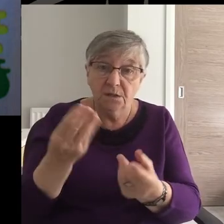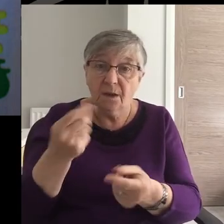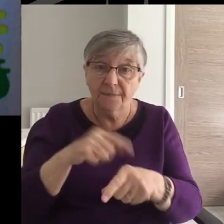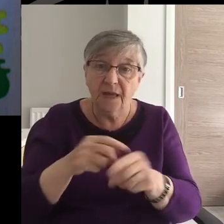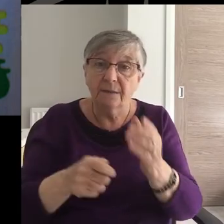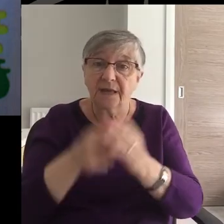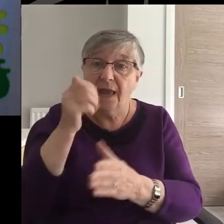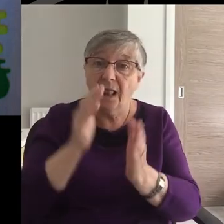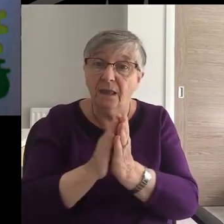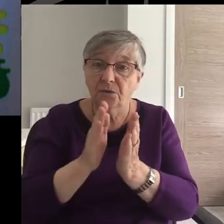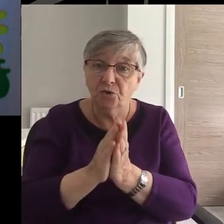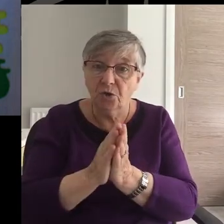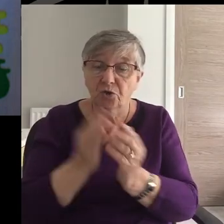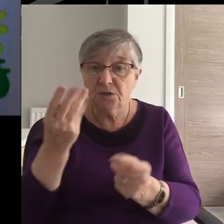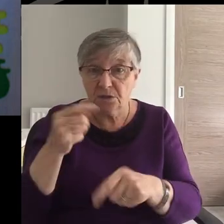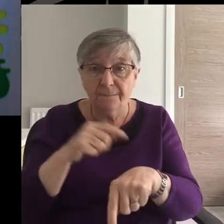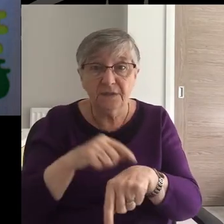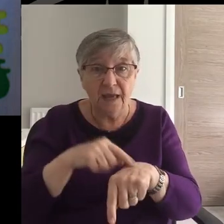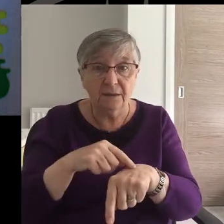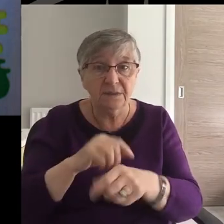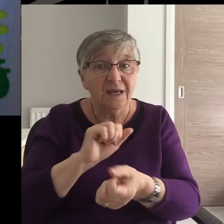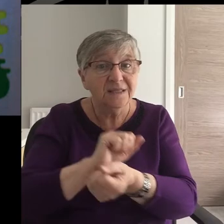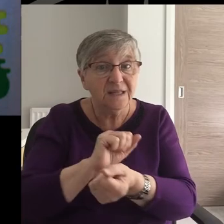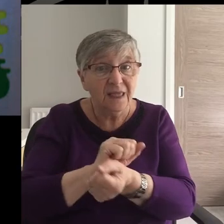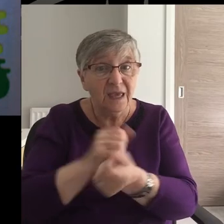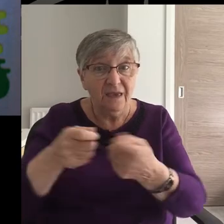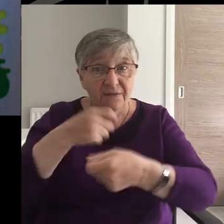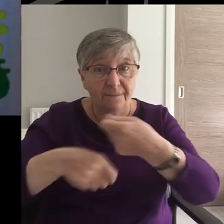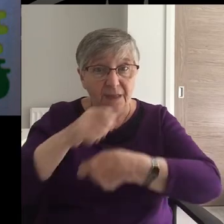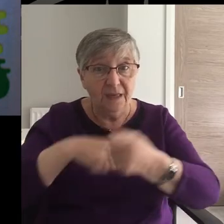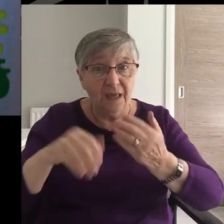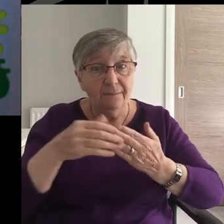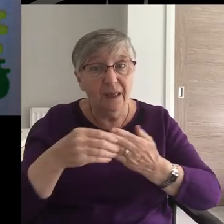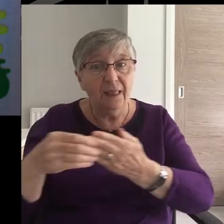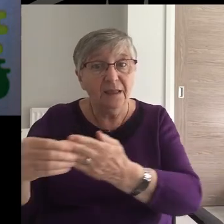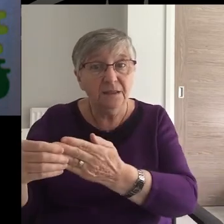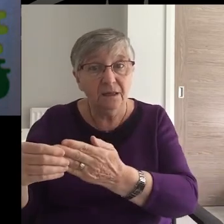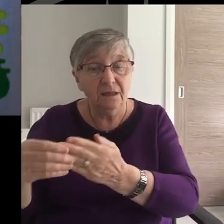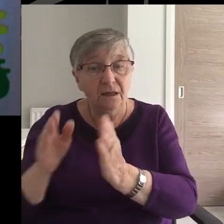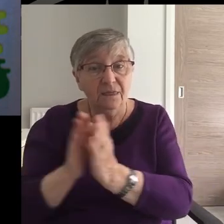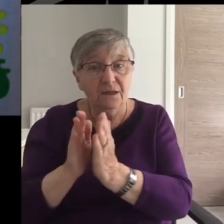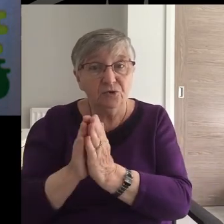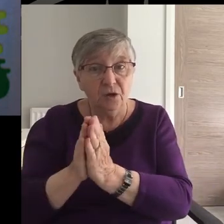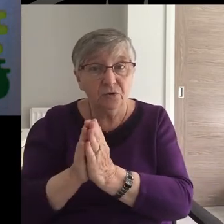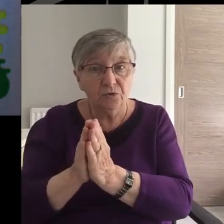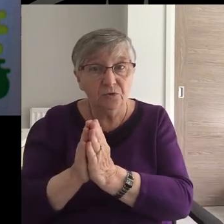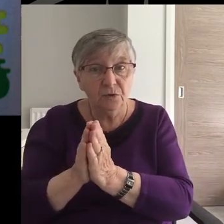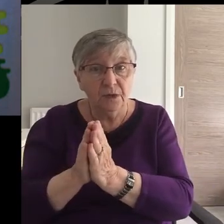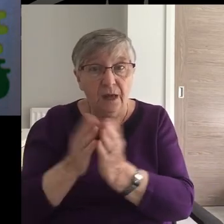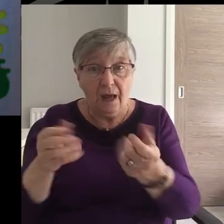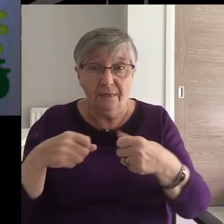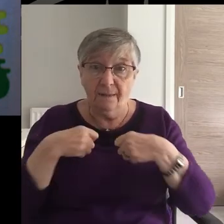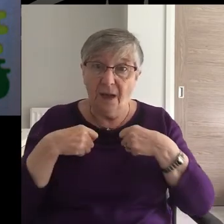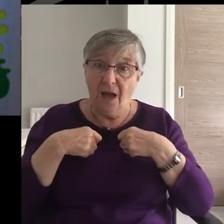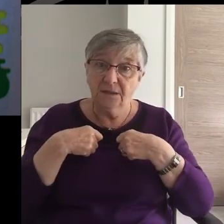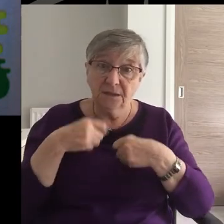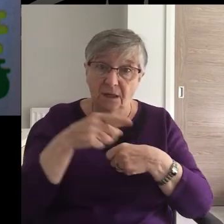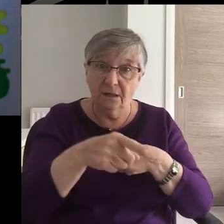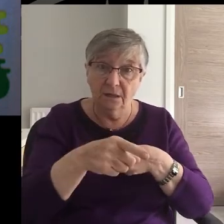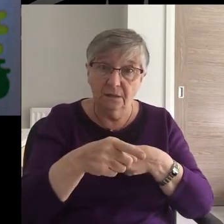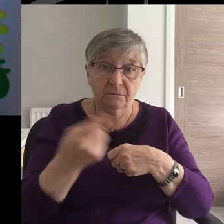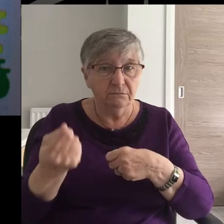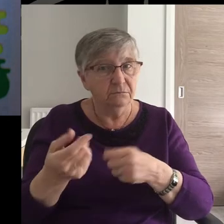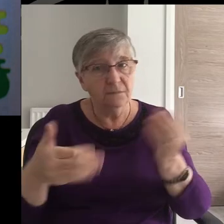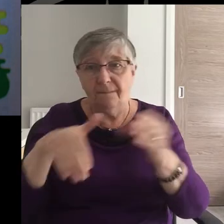in the early church, it could and did happen that a slave was the leader of the church and the